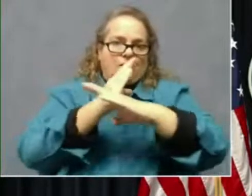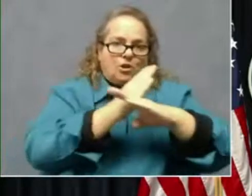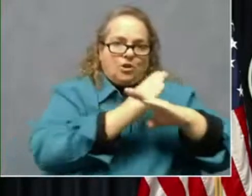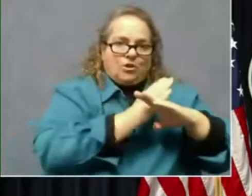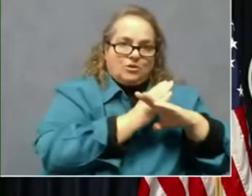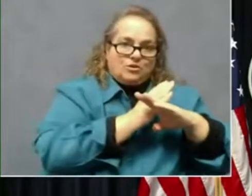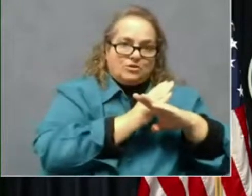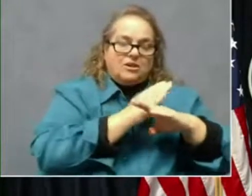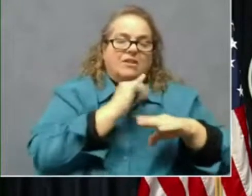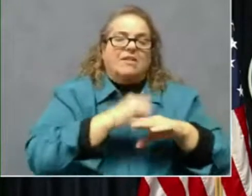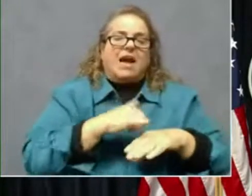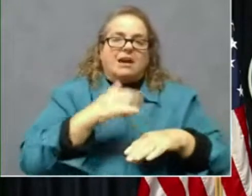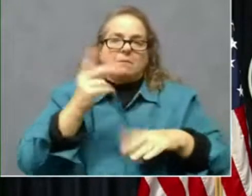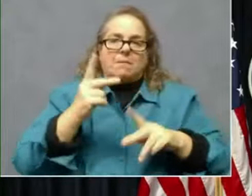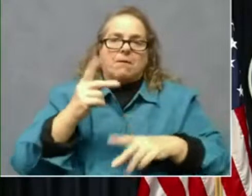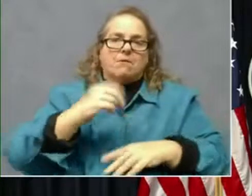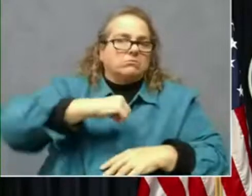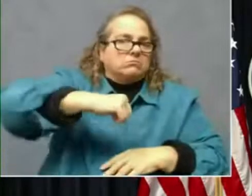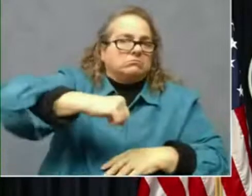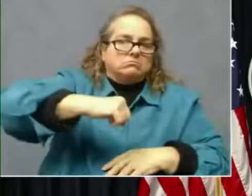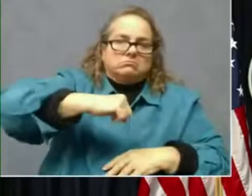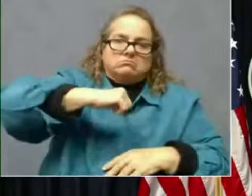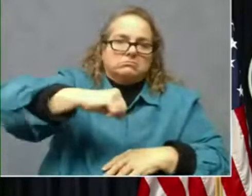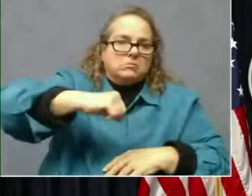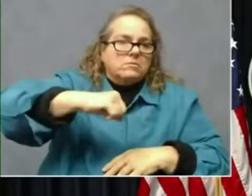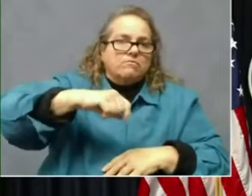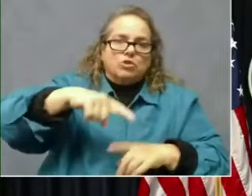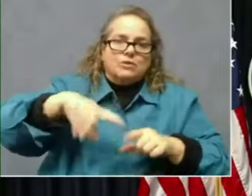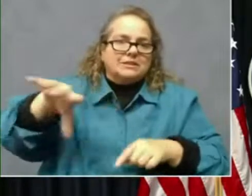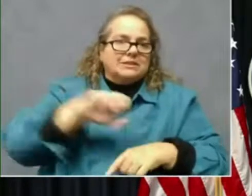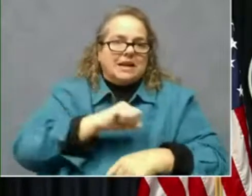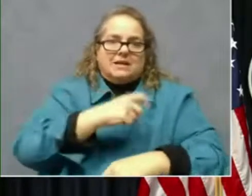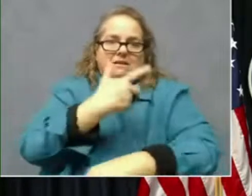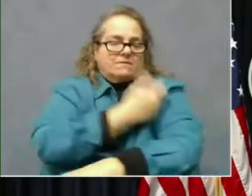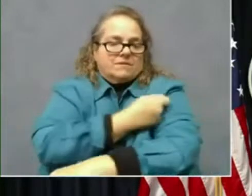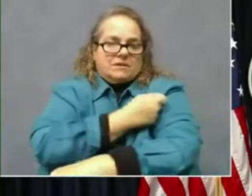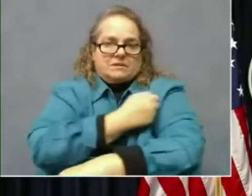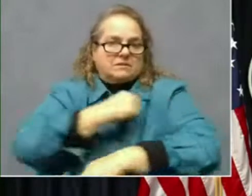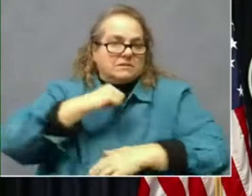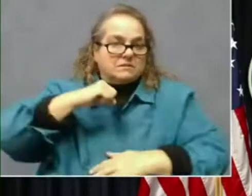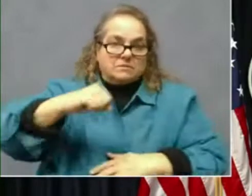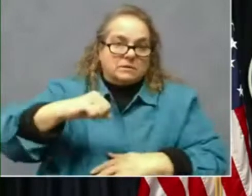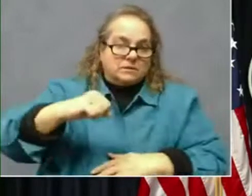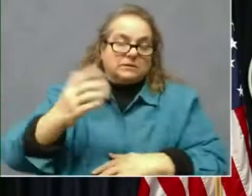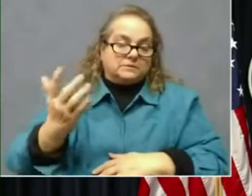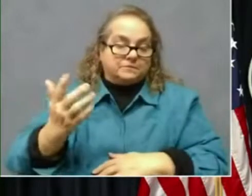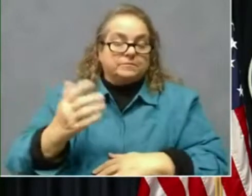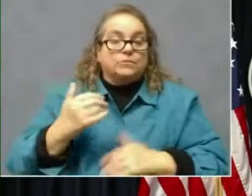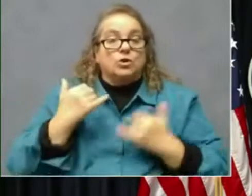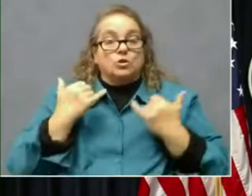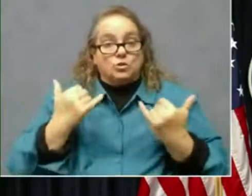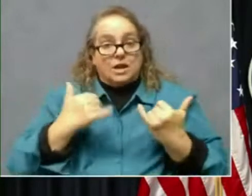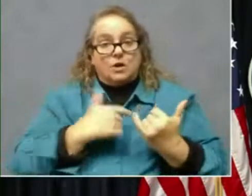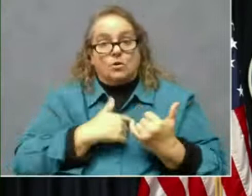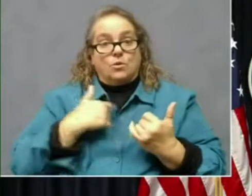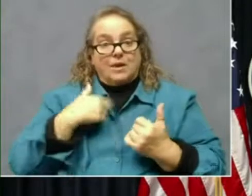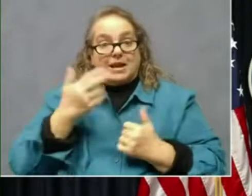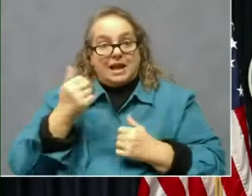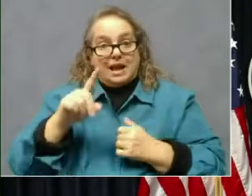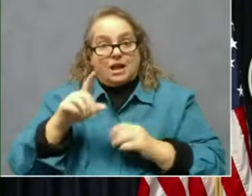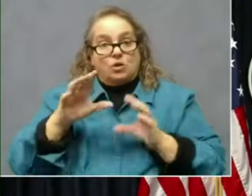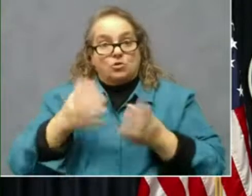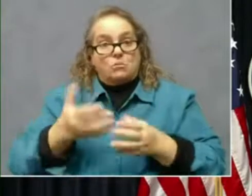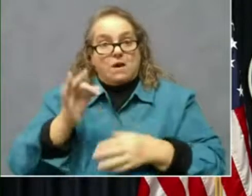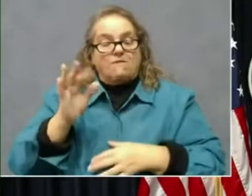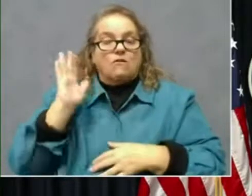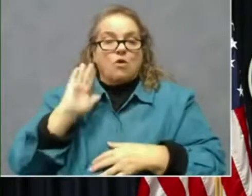on, on sometimes partisan grounds about whether or not you should take the vaccine. Uh, today we had a bipartisan group of former governors